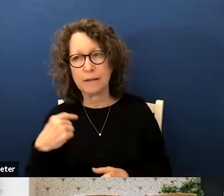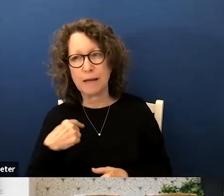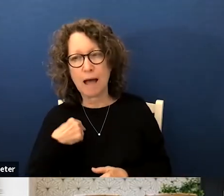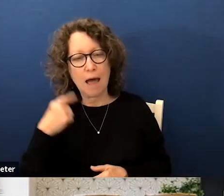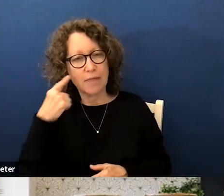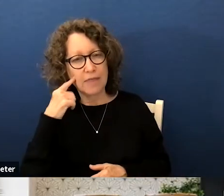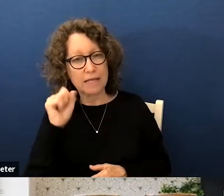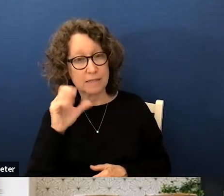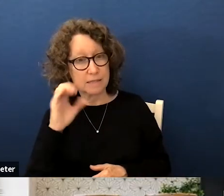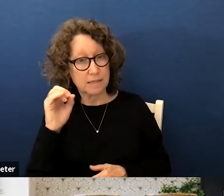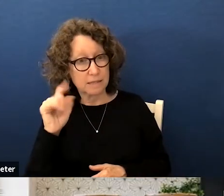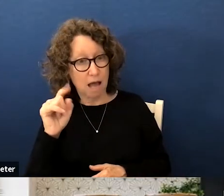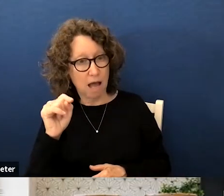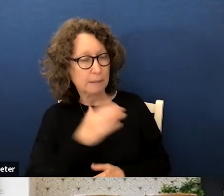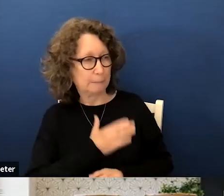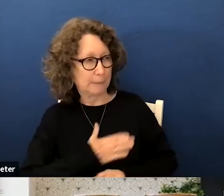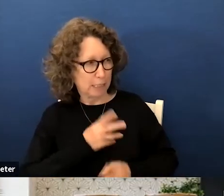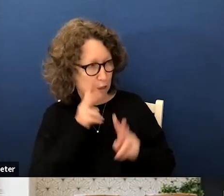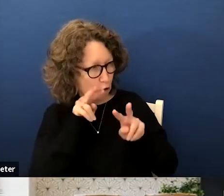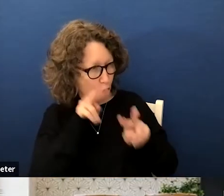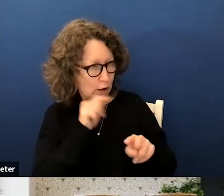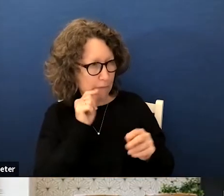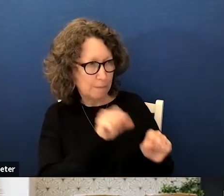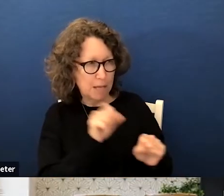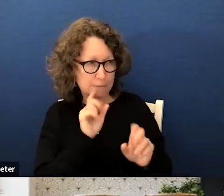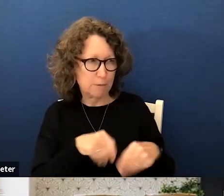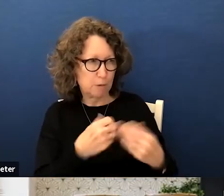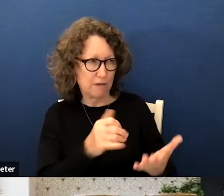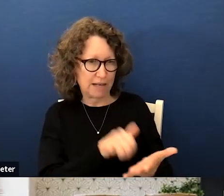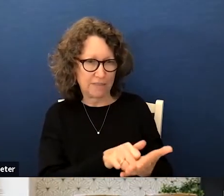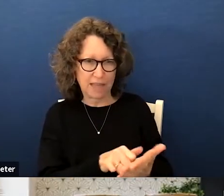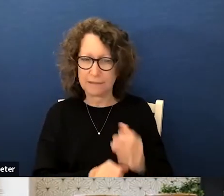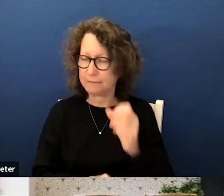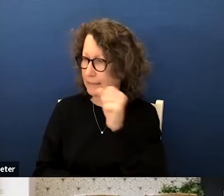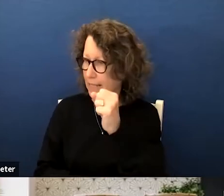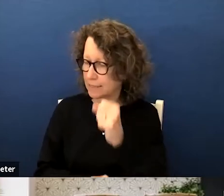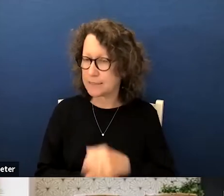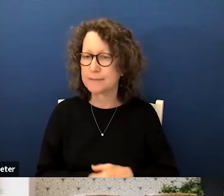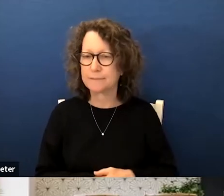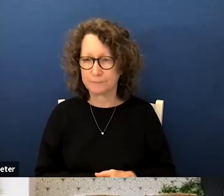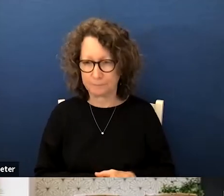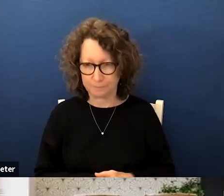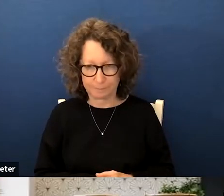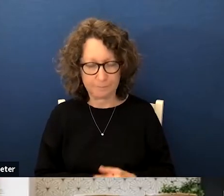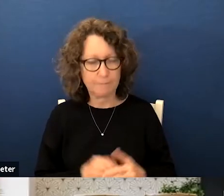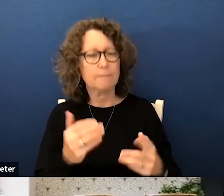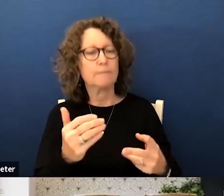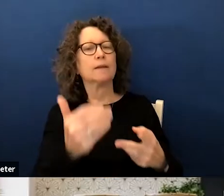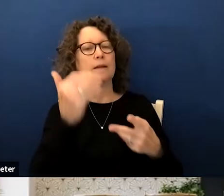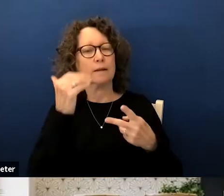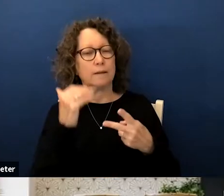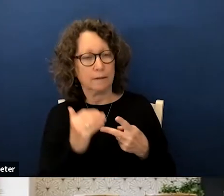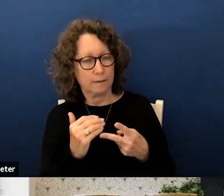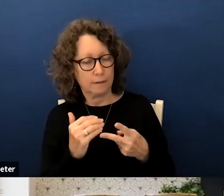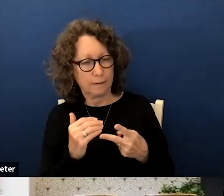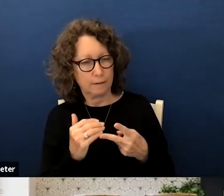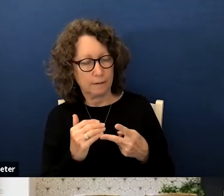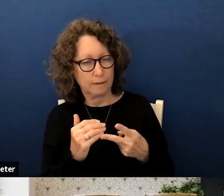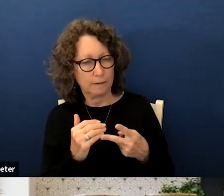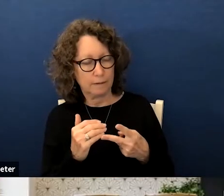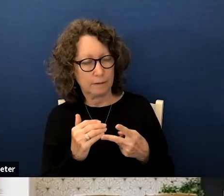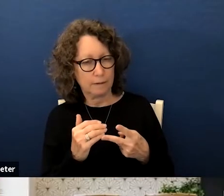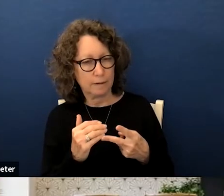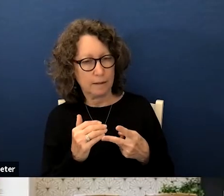uh scott to to look at the possibility of providing that yes okay thank you and then with regards to um